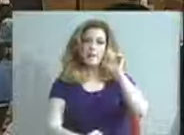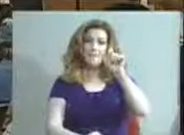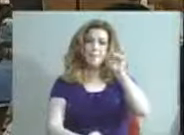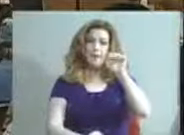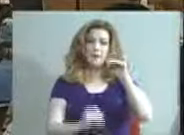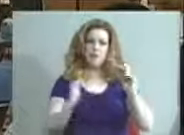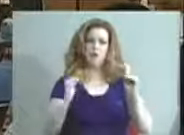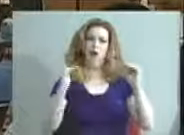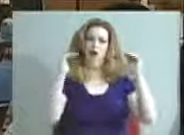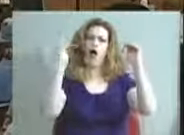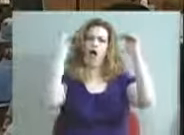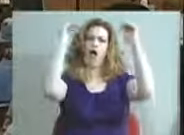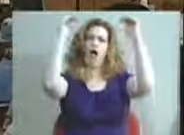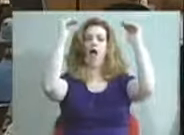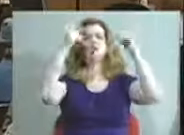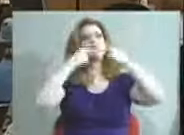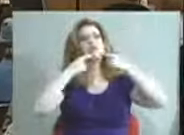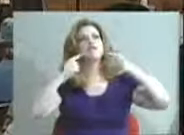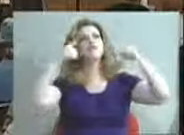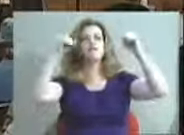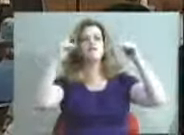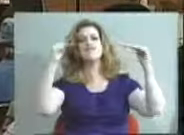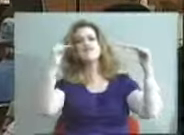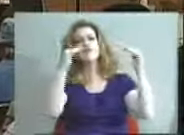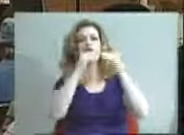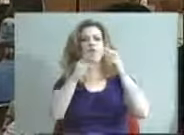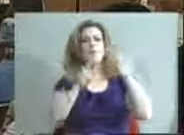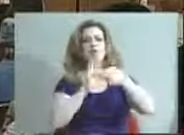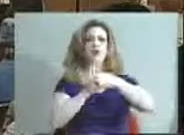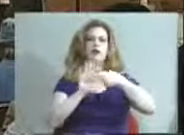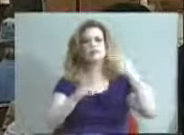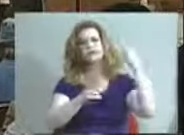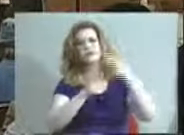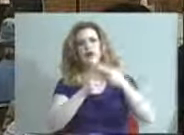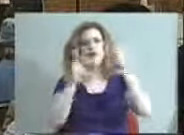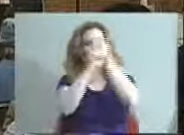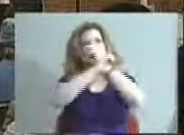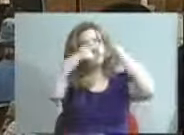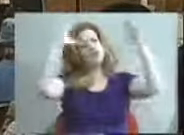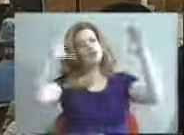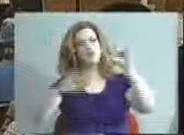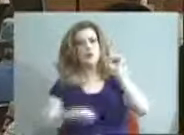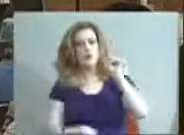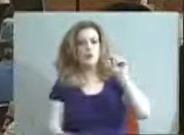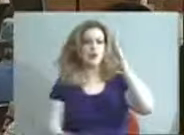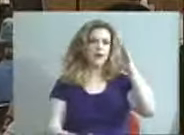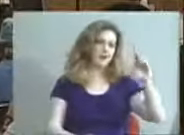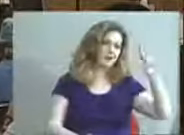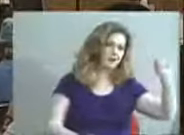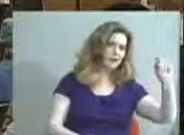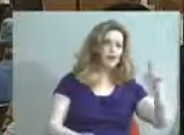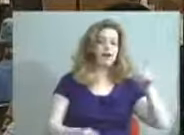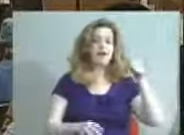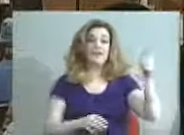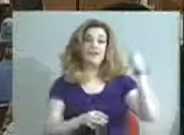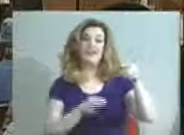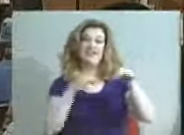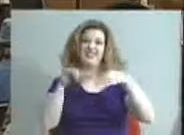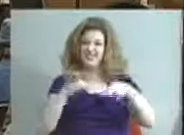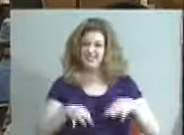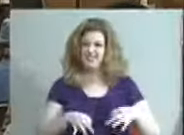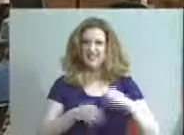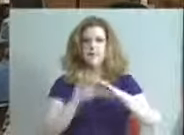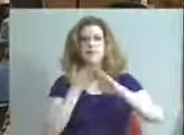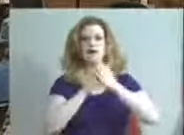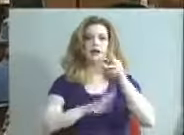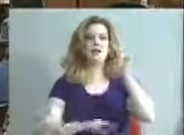way to achieving what they also call their vision 2020 which he described as sometimes he sometimes called it becoming the Notre